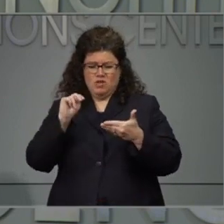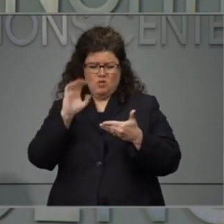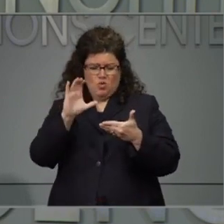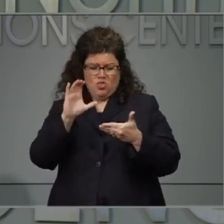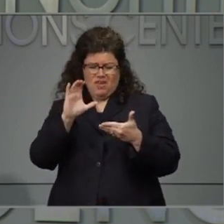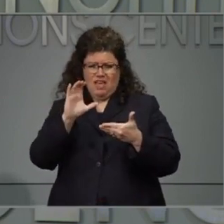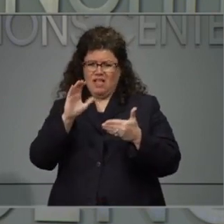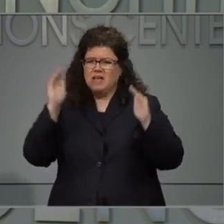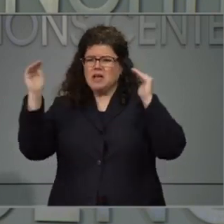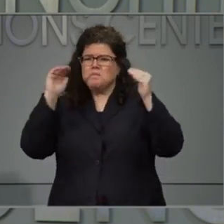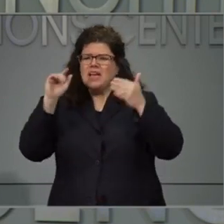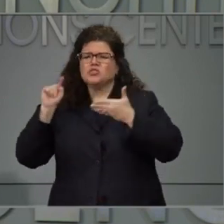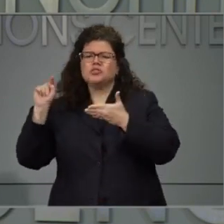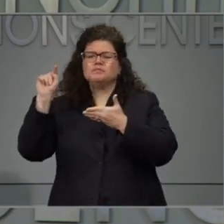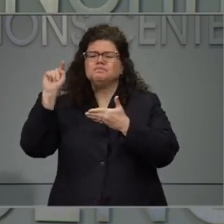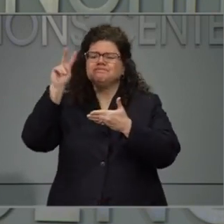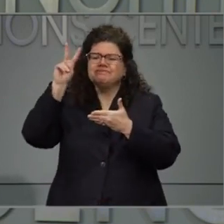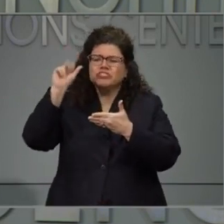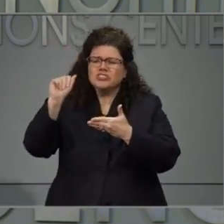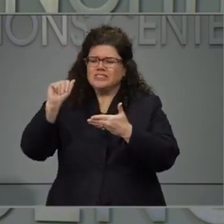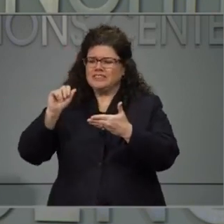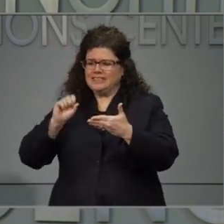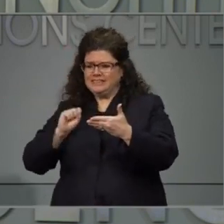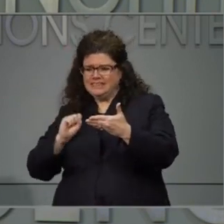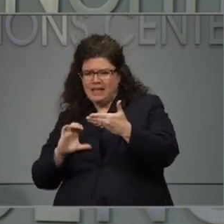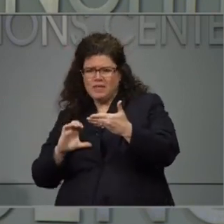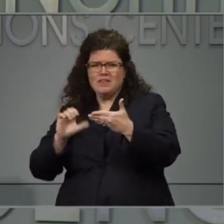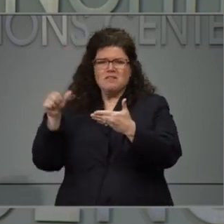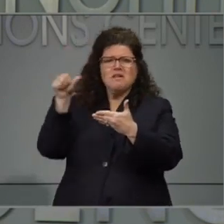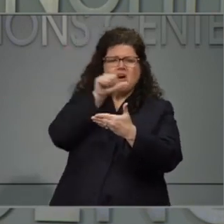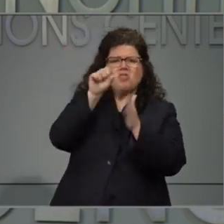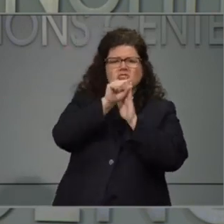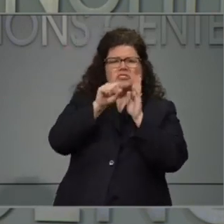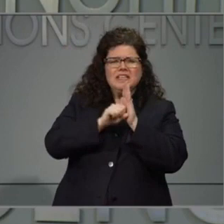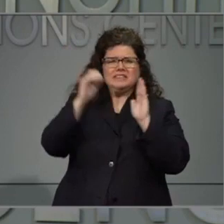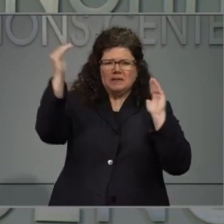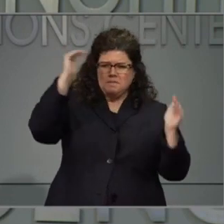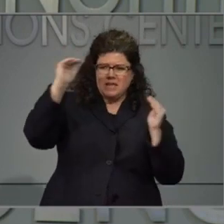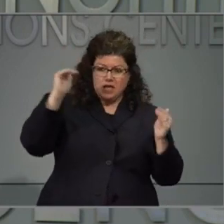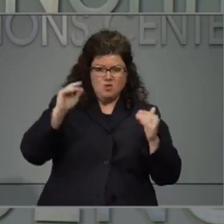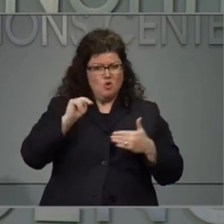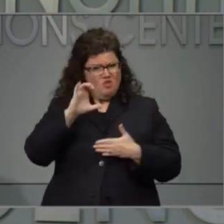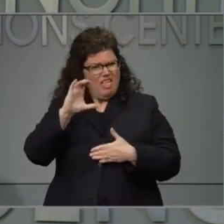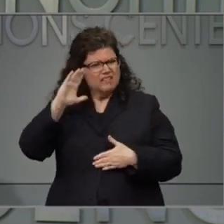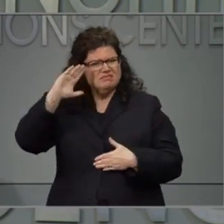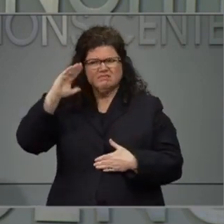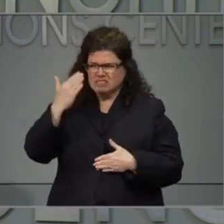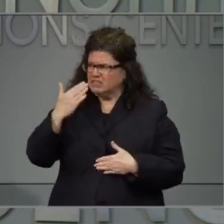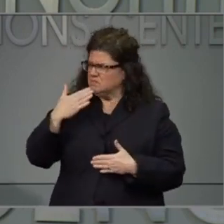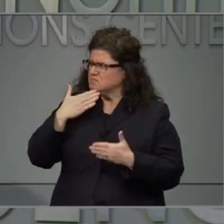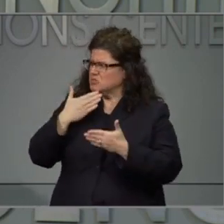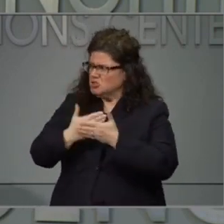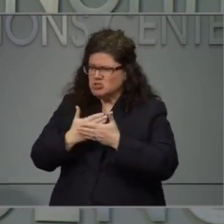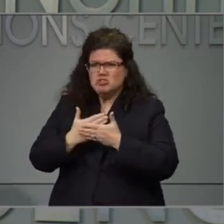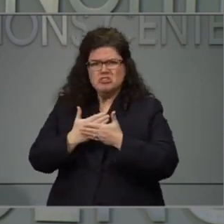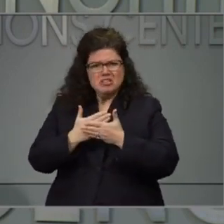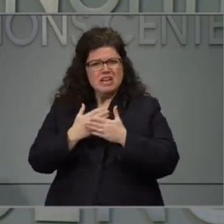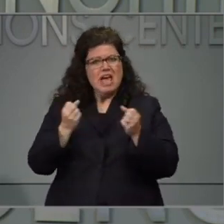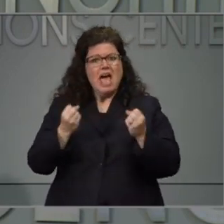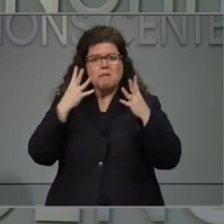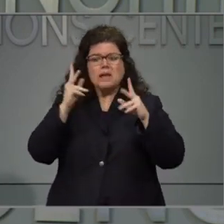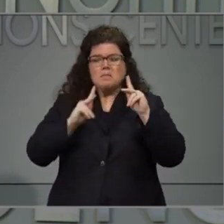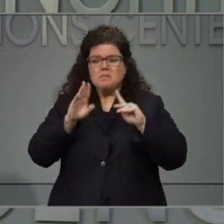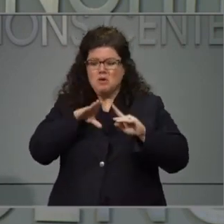surrounding states, North Carolina seems to be doing well. We have fewer deaths per 100